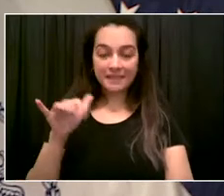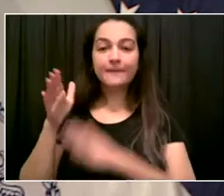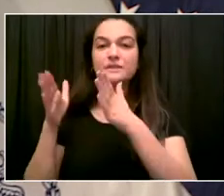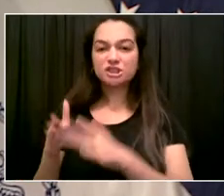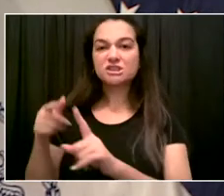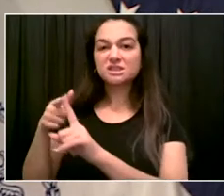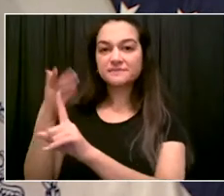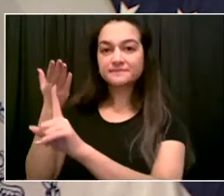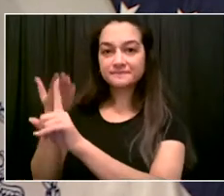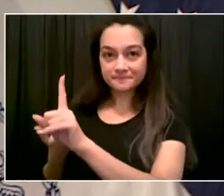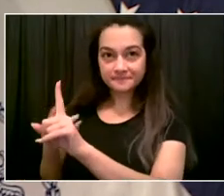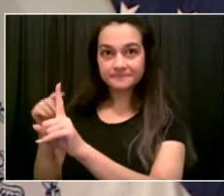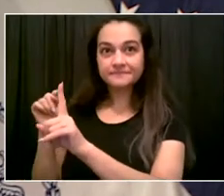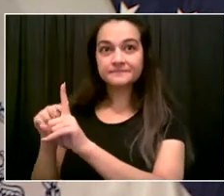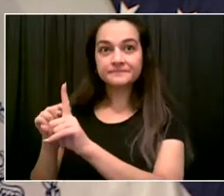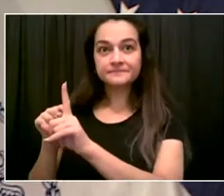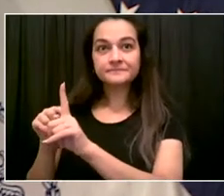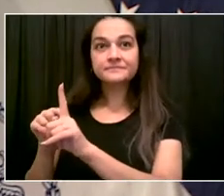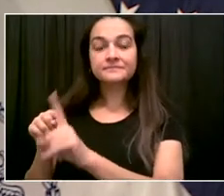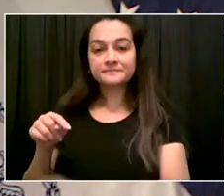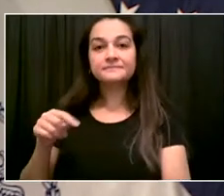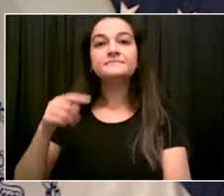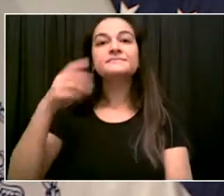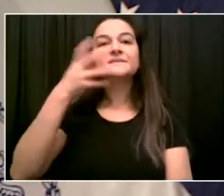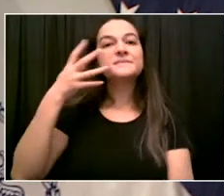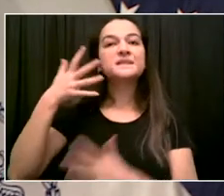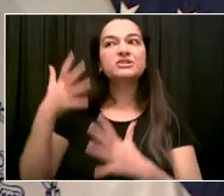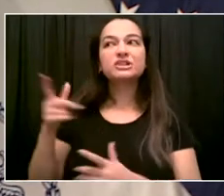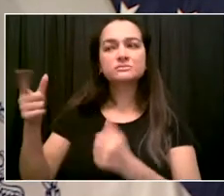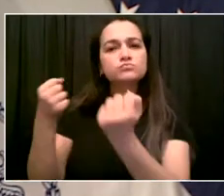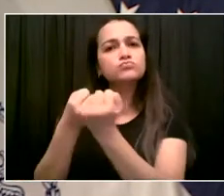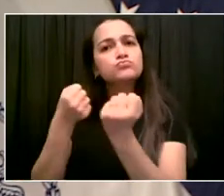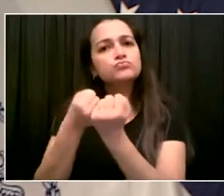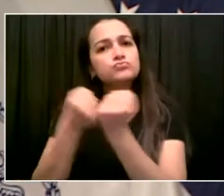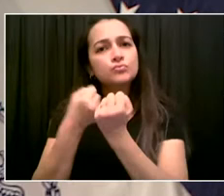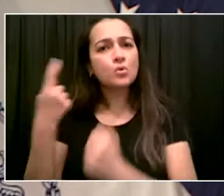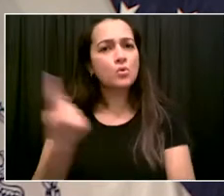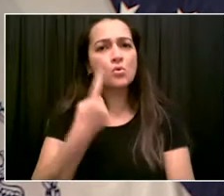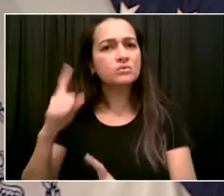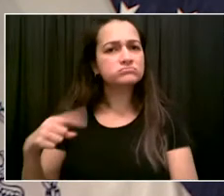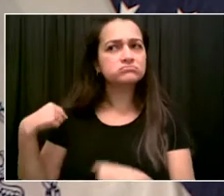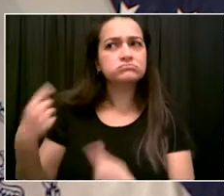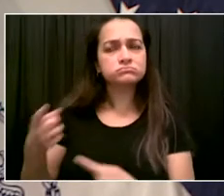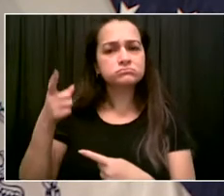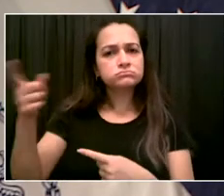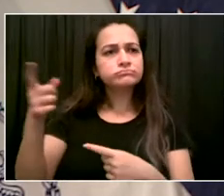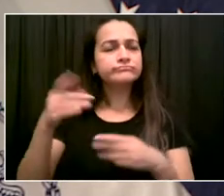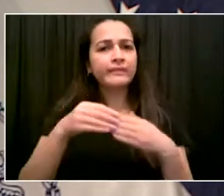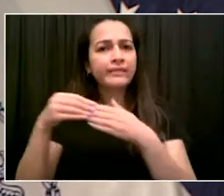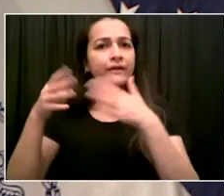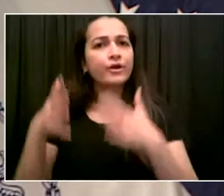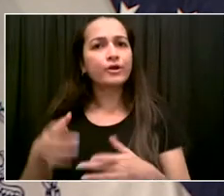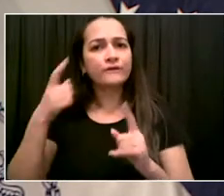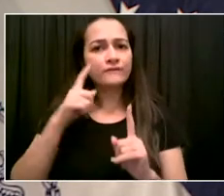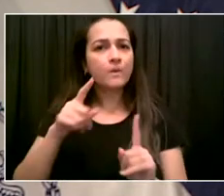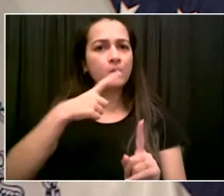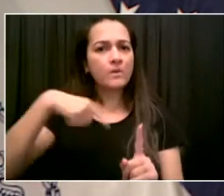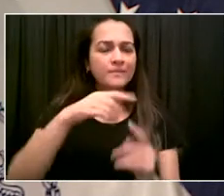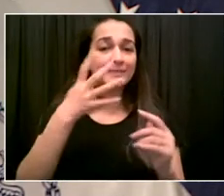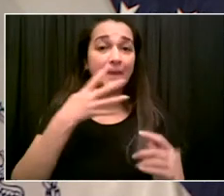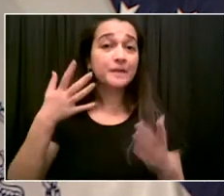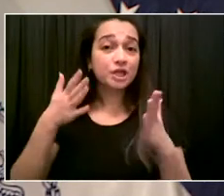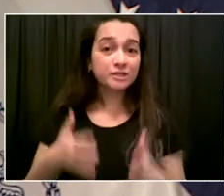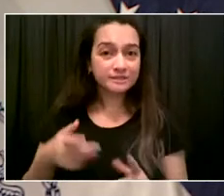leading progressive voices in the Assembly. And again, thank you, Assemblymember, for the amazing work you all did in this last